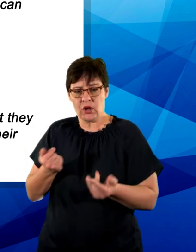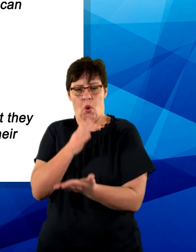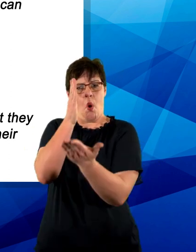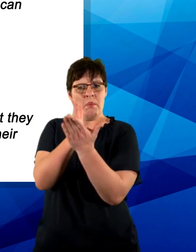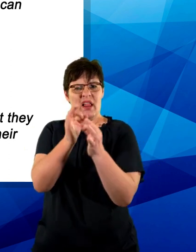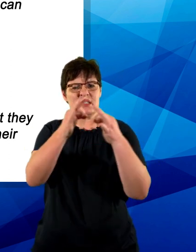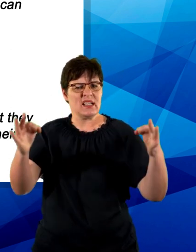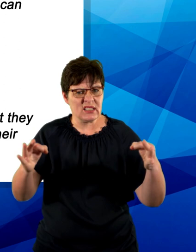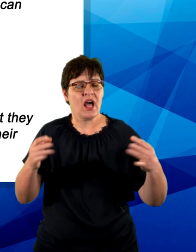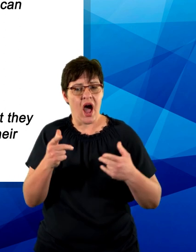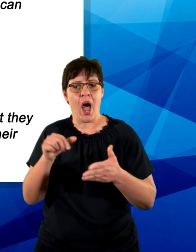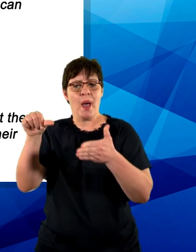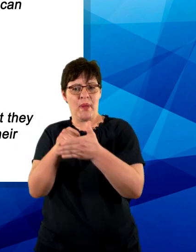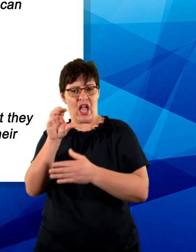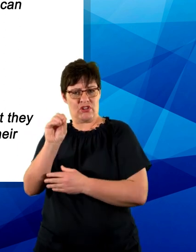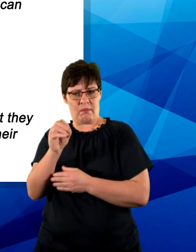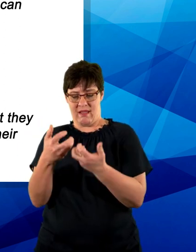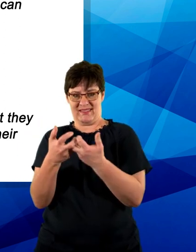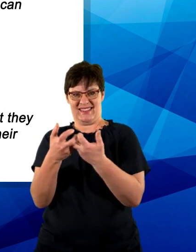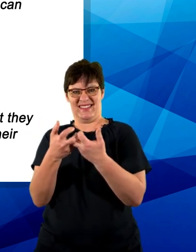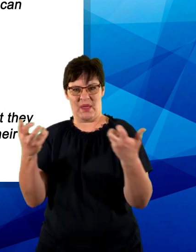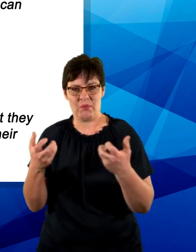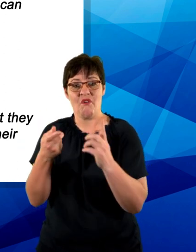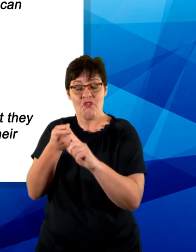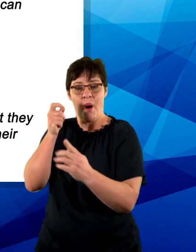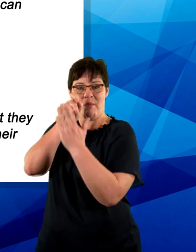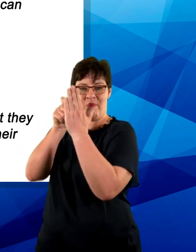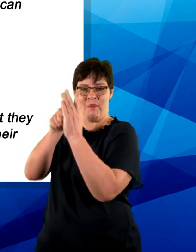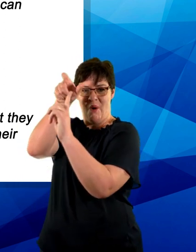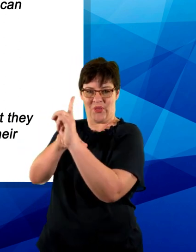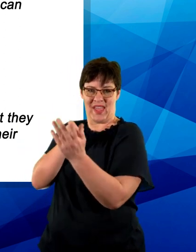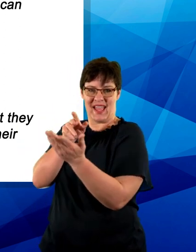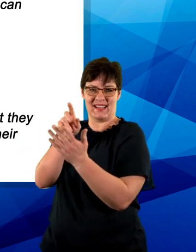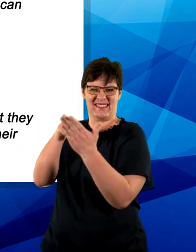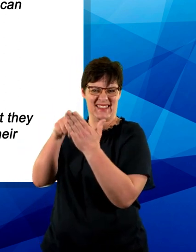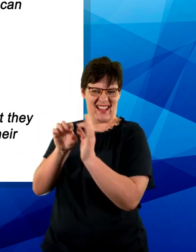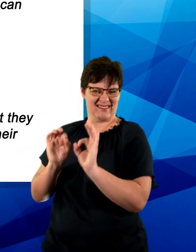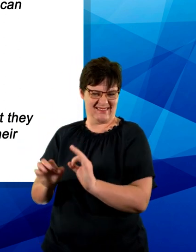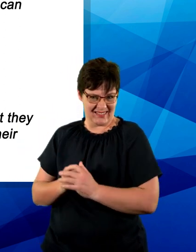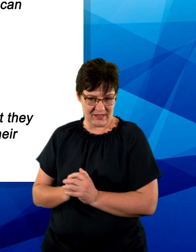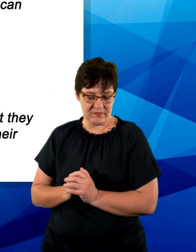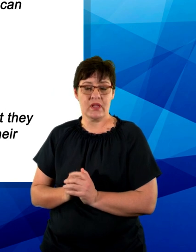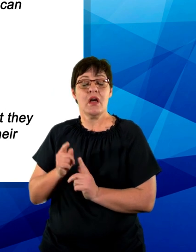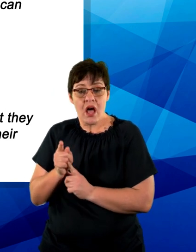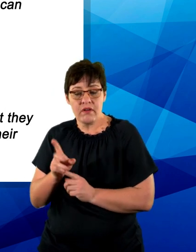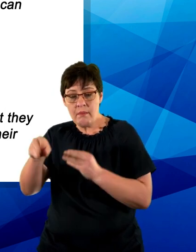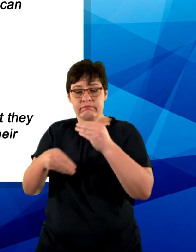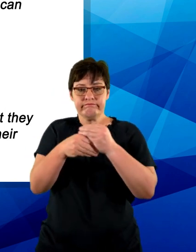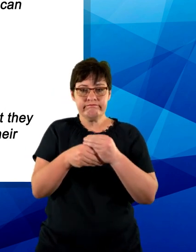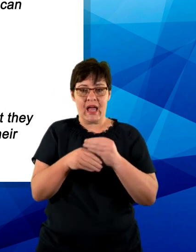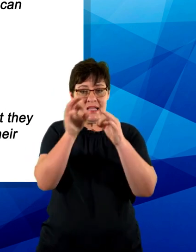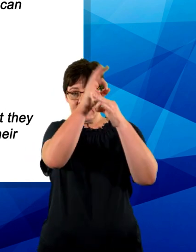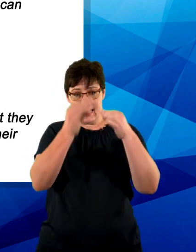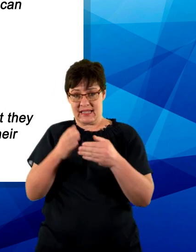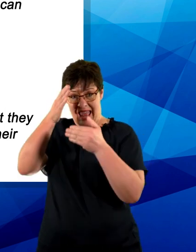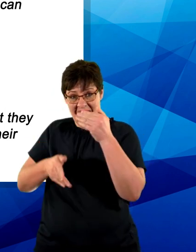middle of a sentence, the page number is separated from the author and date. When a text reference is inserted at the end of the